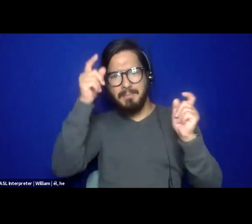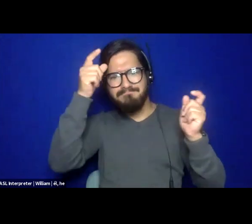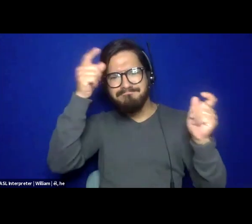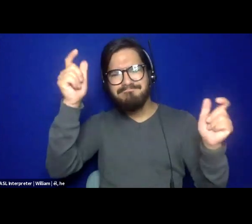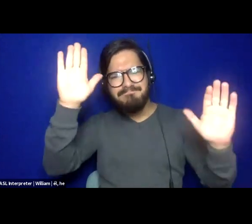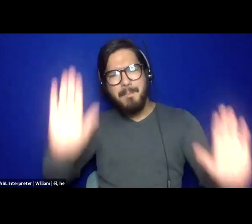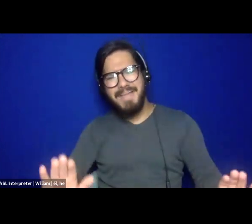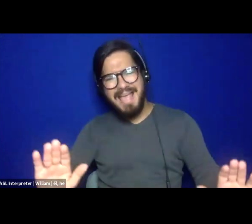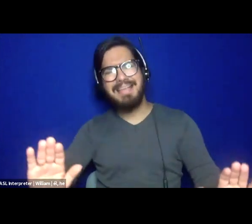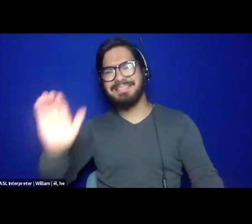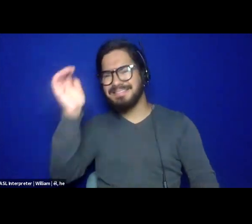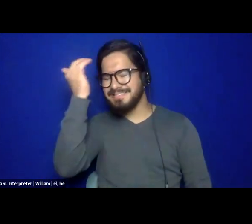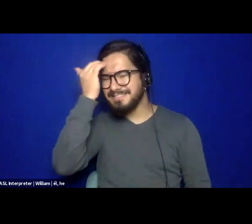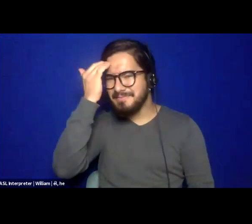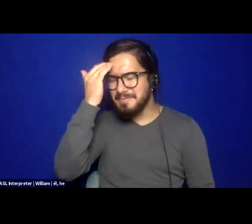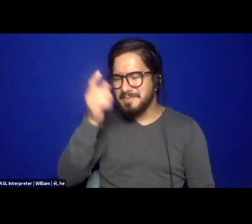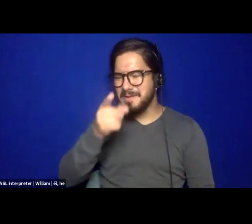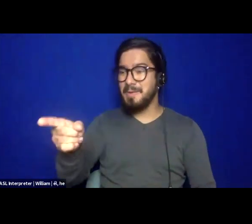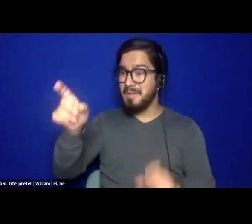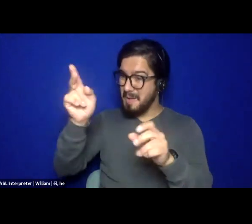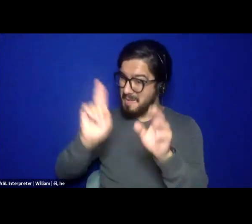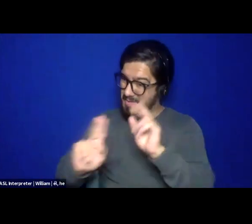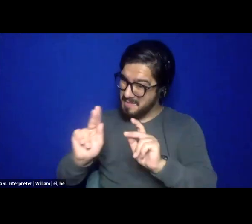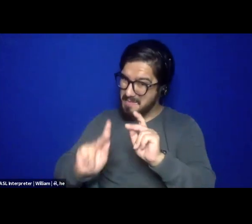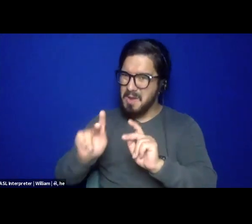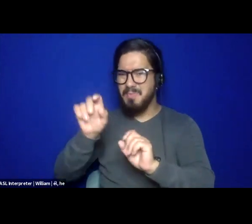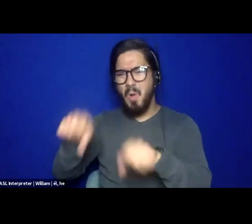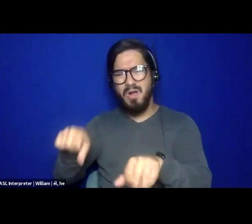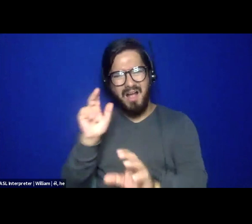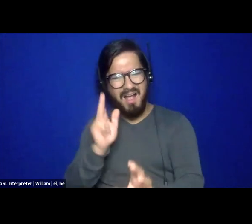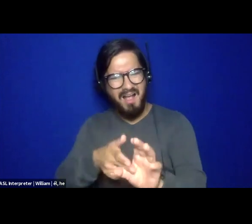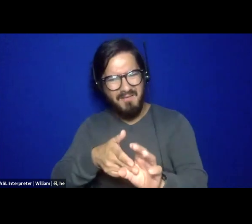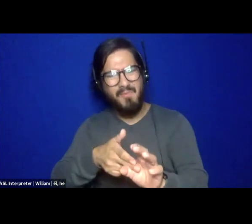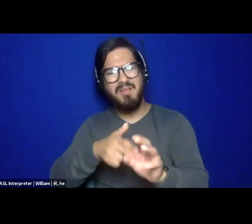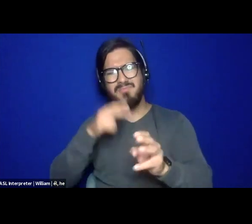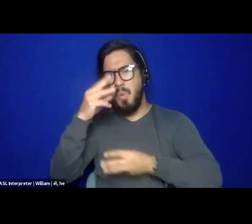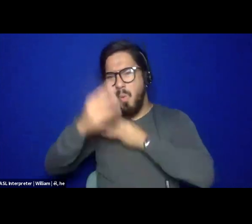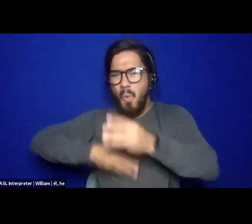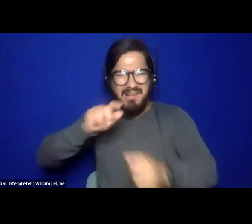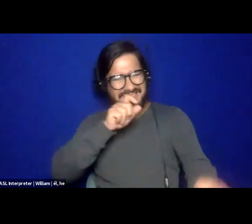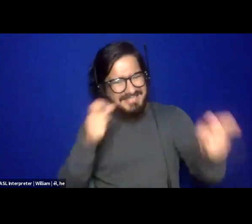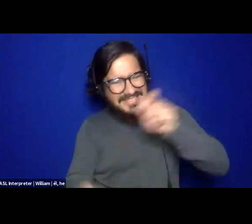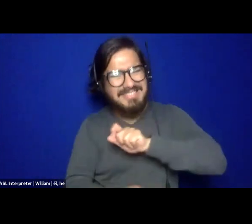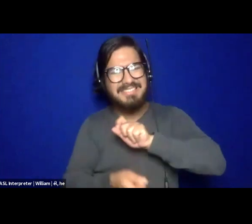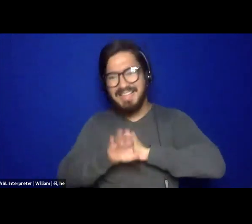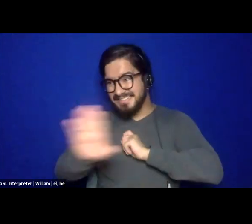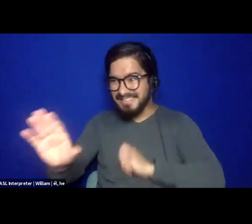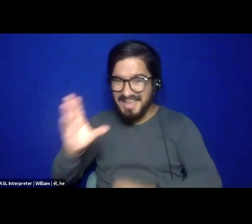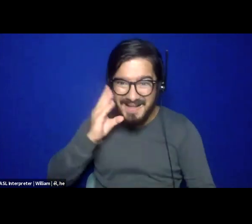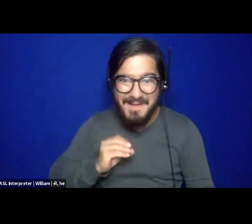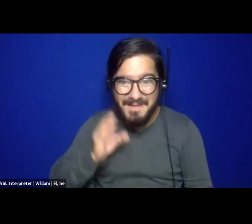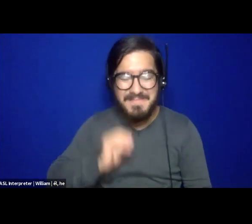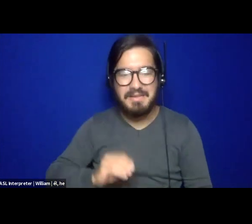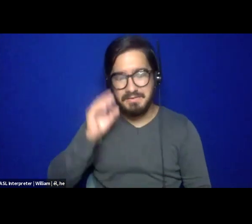people who could turn our world upside down because of their experiences, but because they didn't have